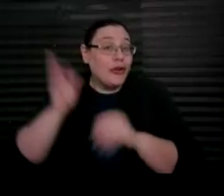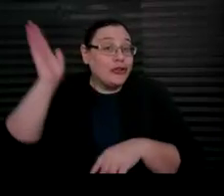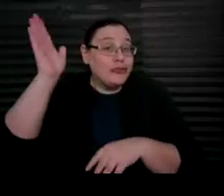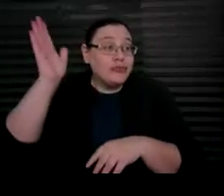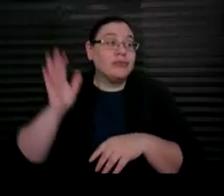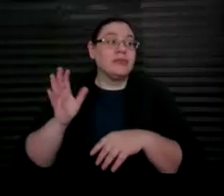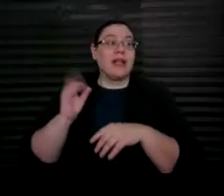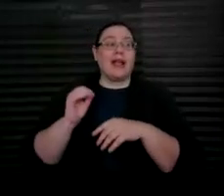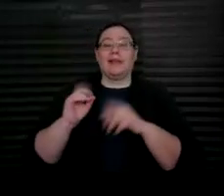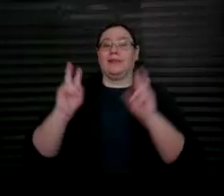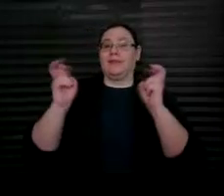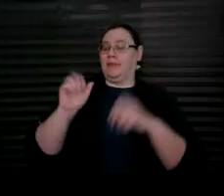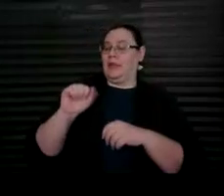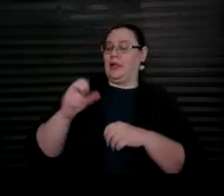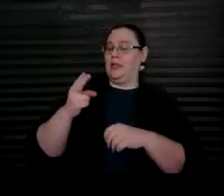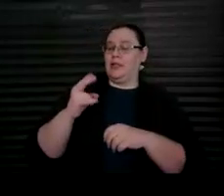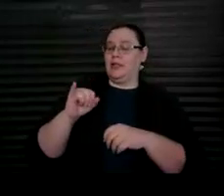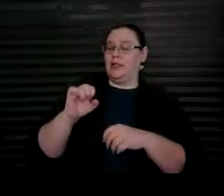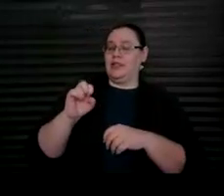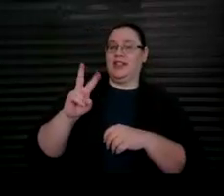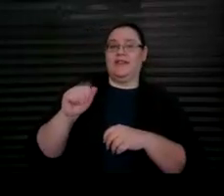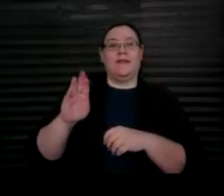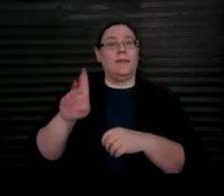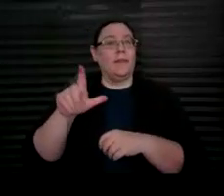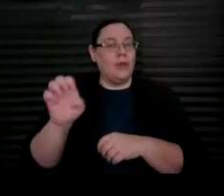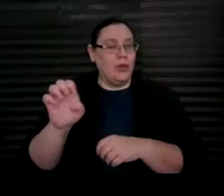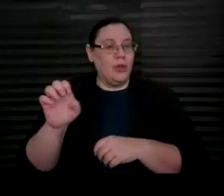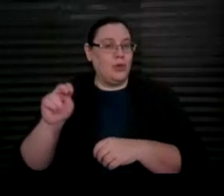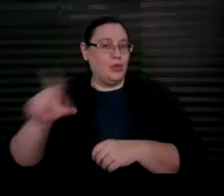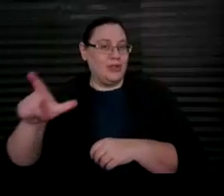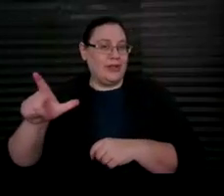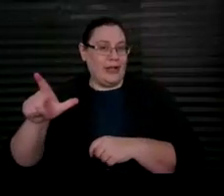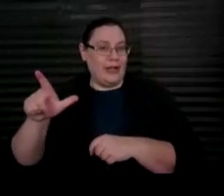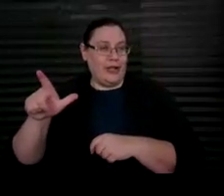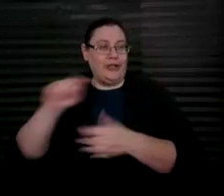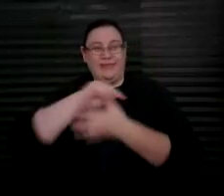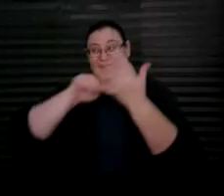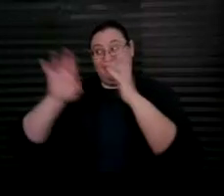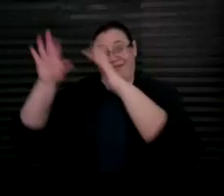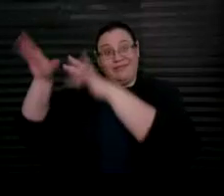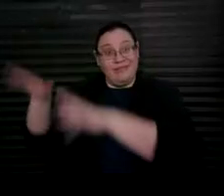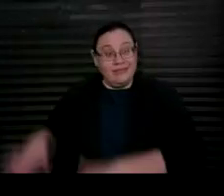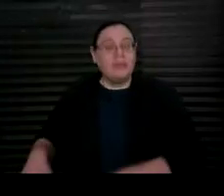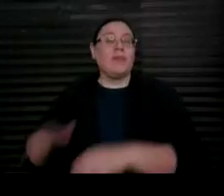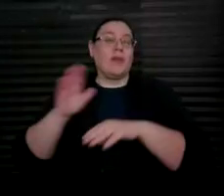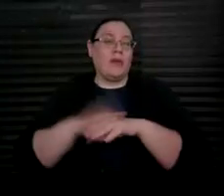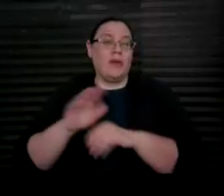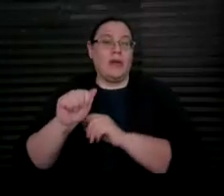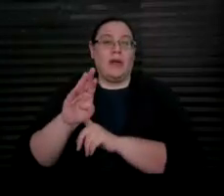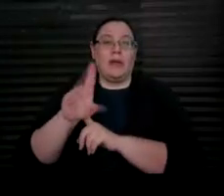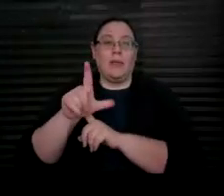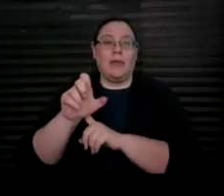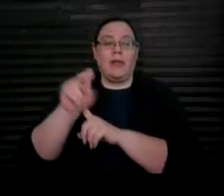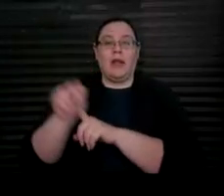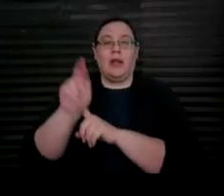achievable newsletter, and that is all located on the ablenrc